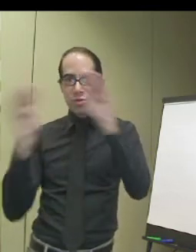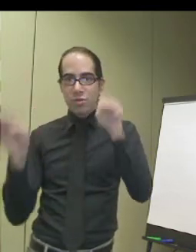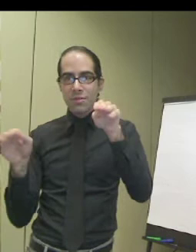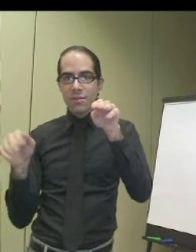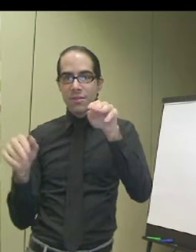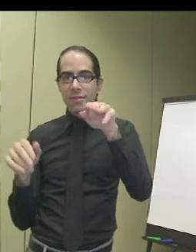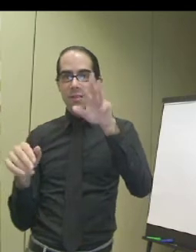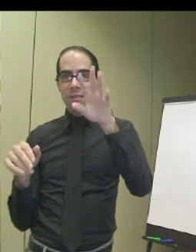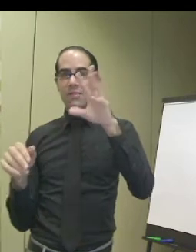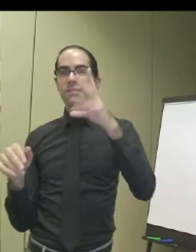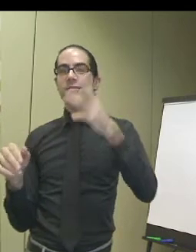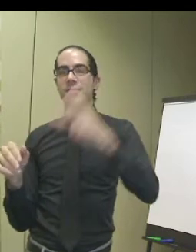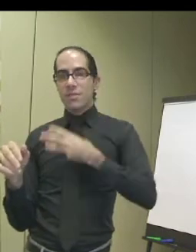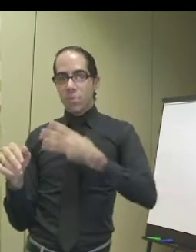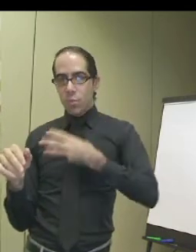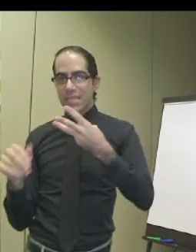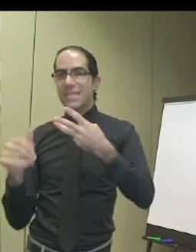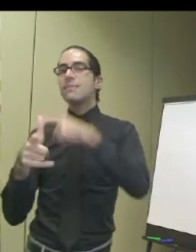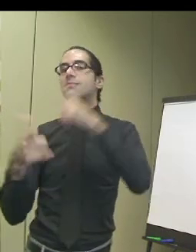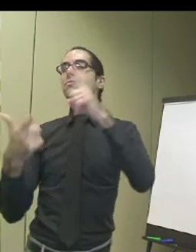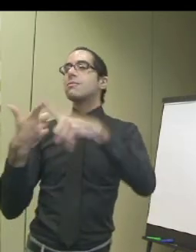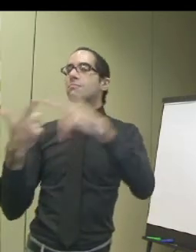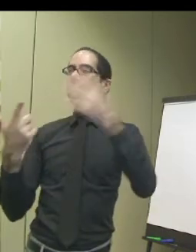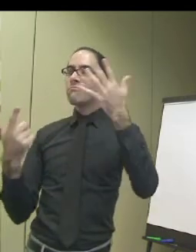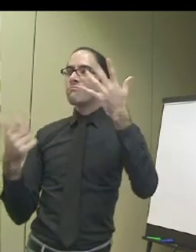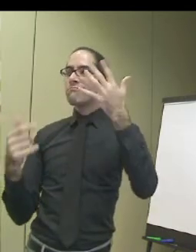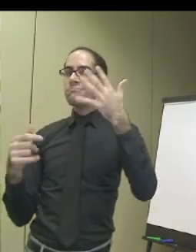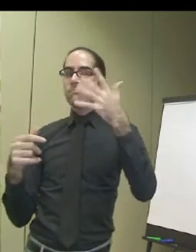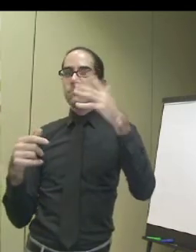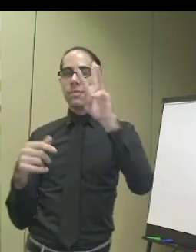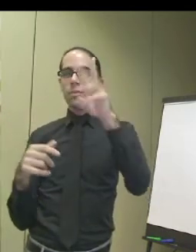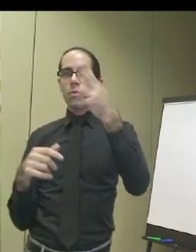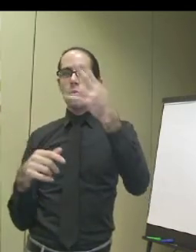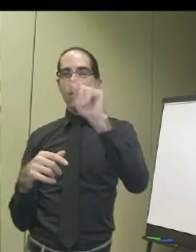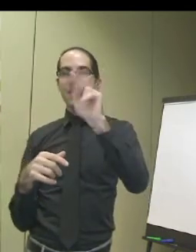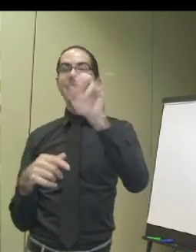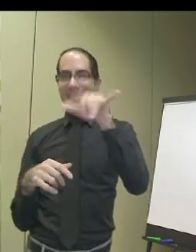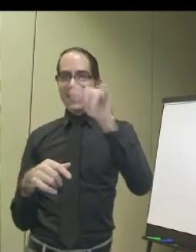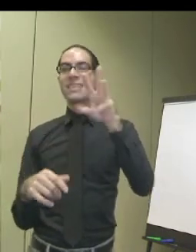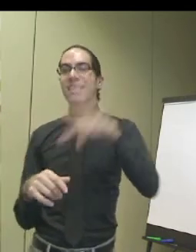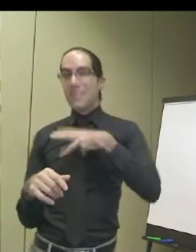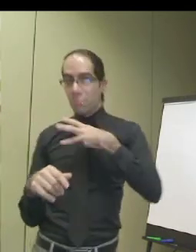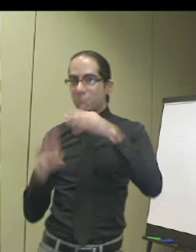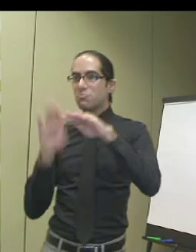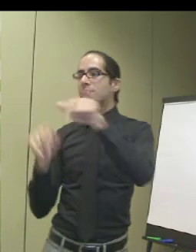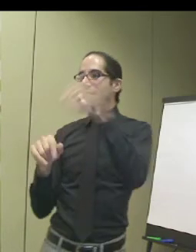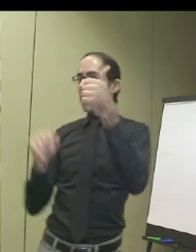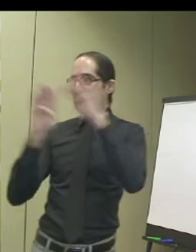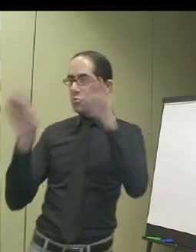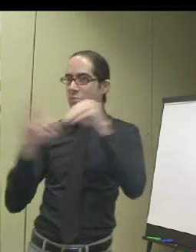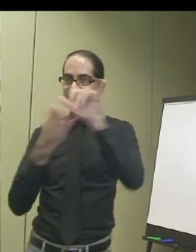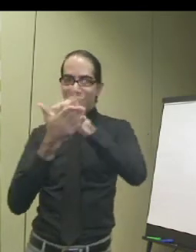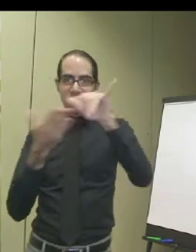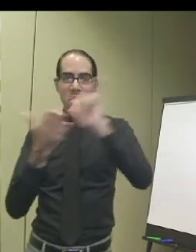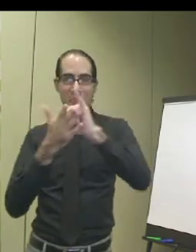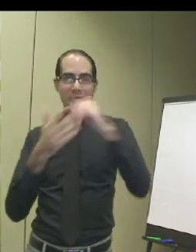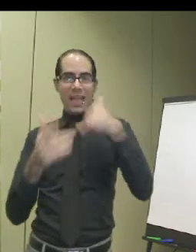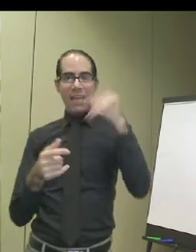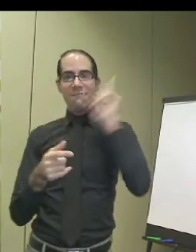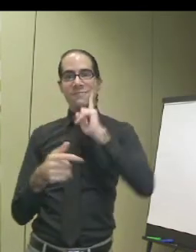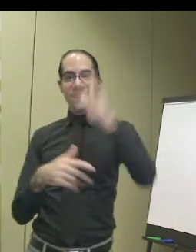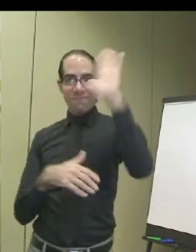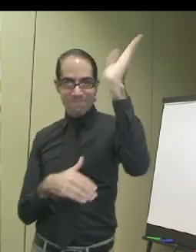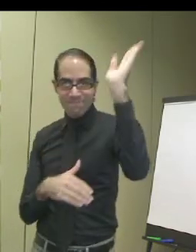And follow the example in other museums as well. Such as the Whitney and other